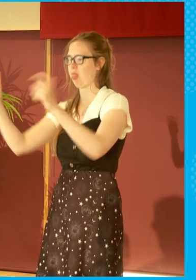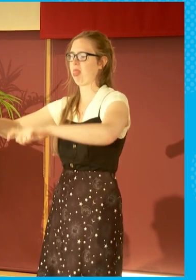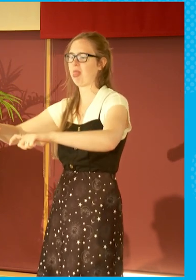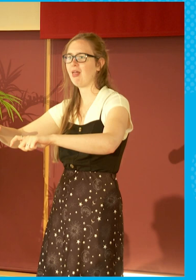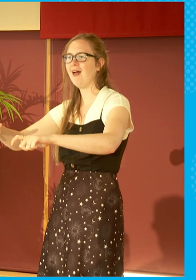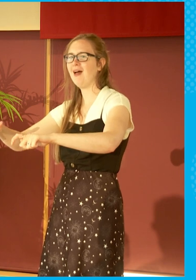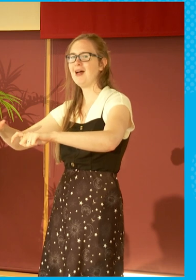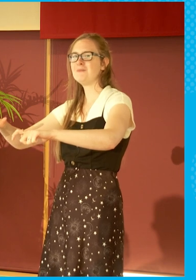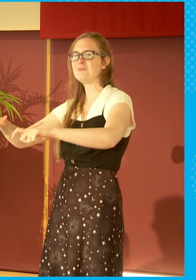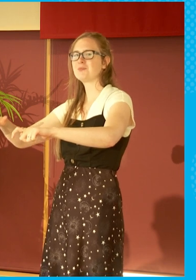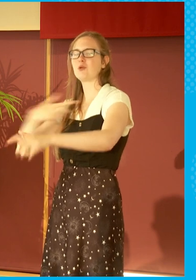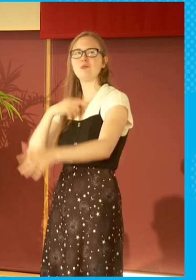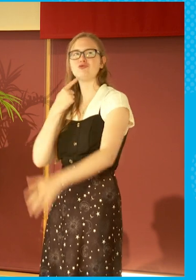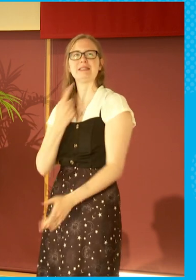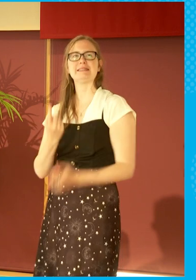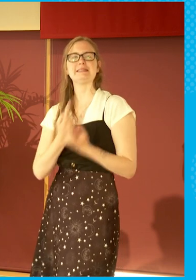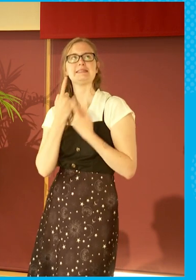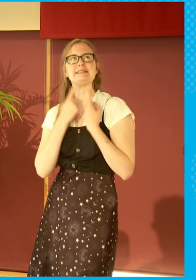What am I trying to say?